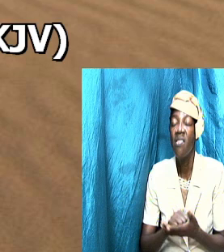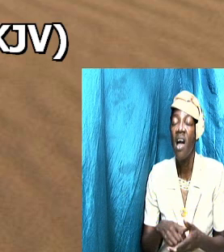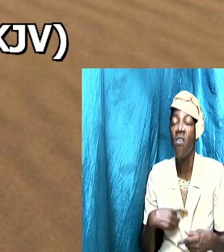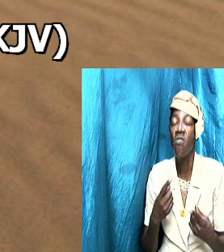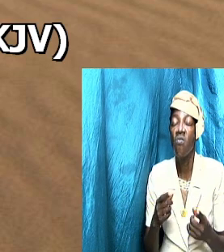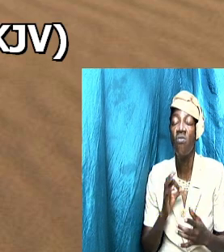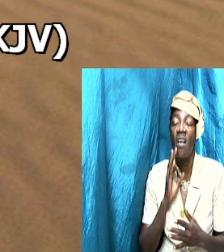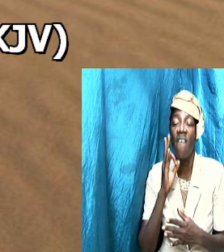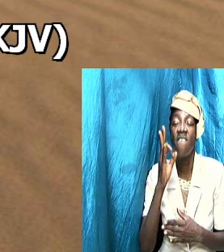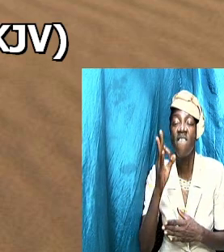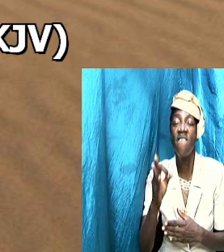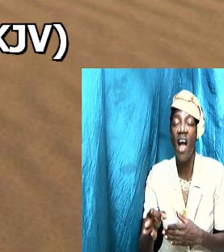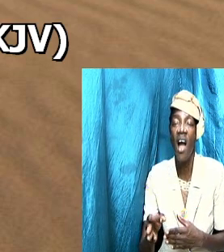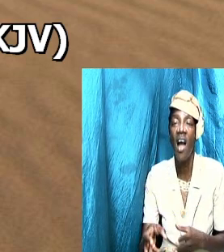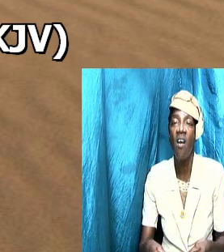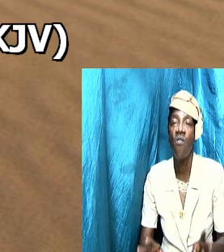way